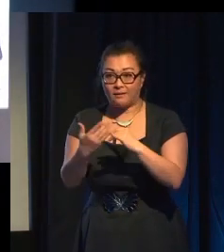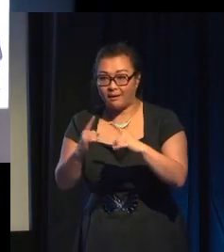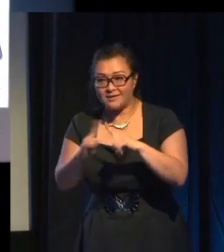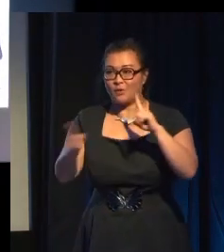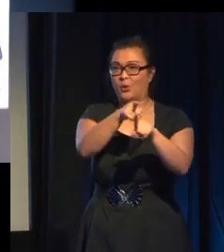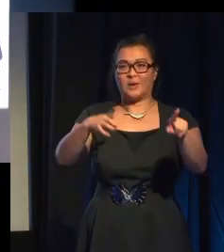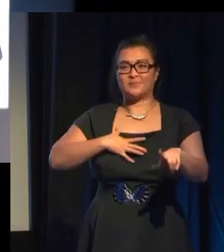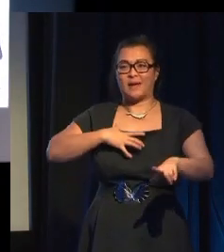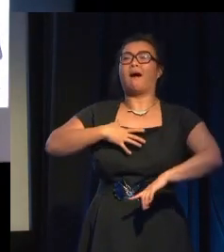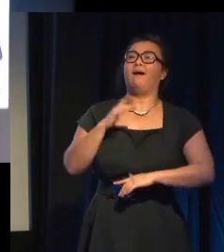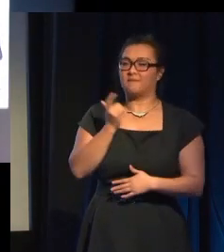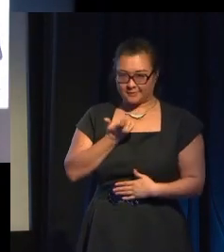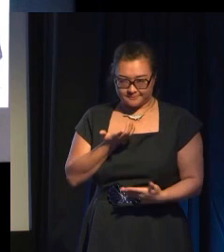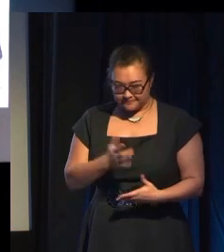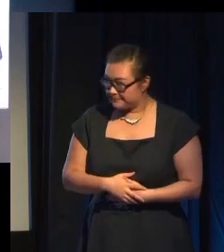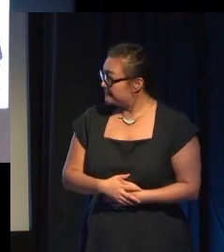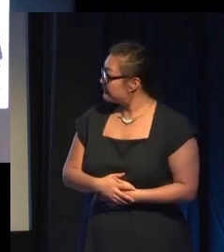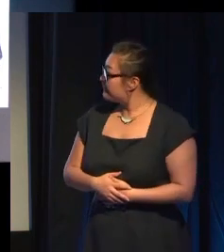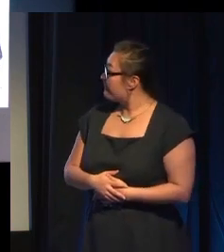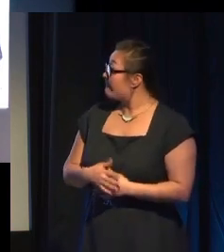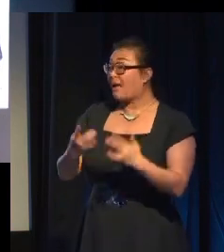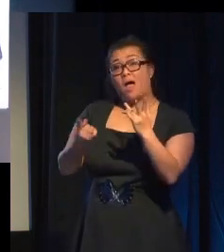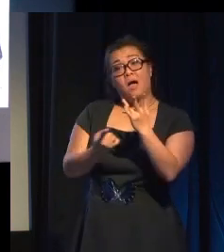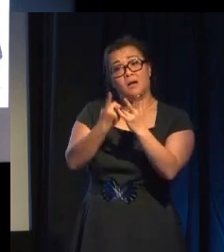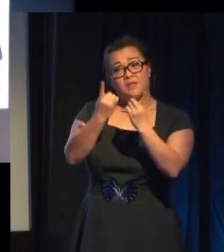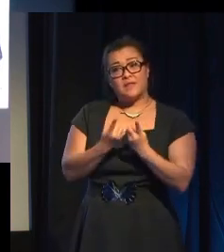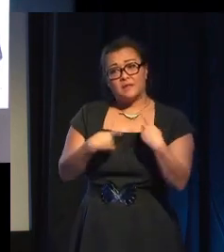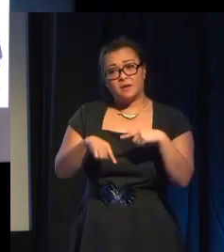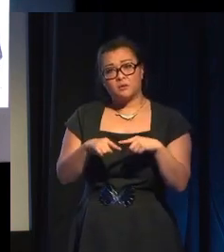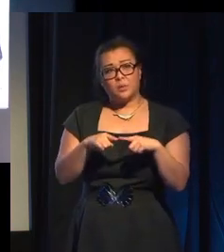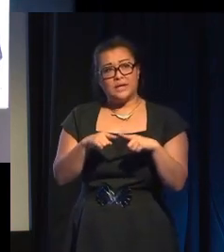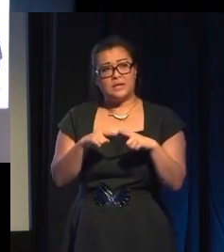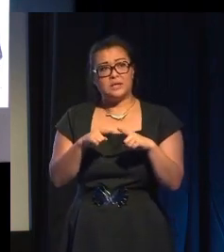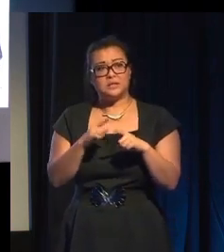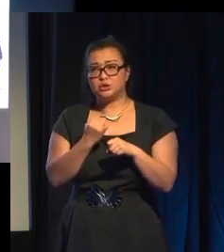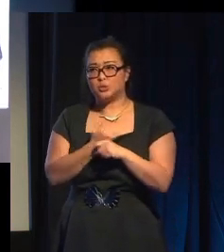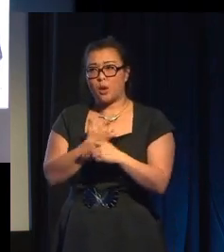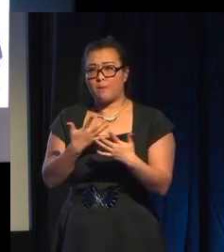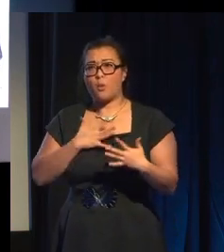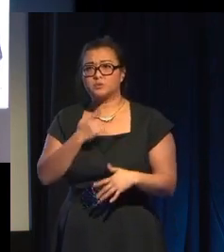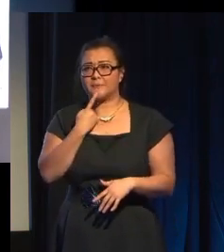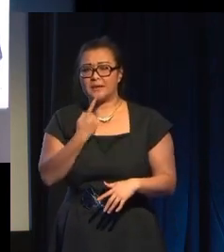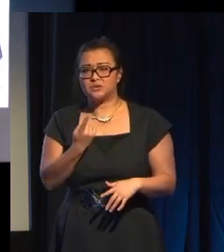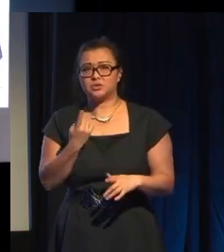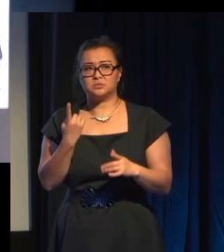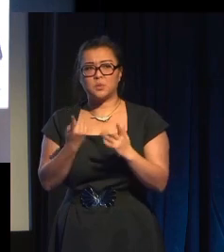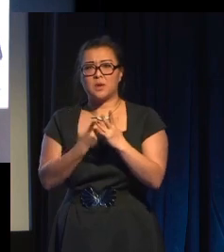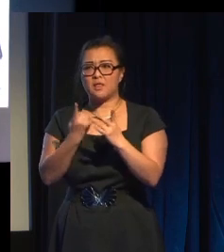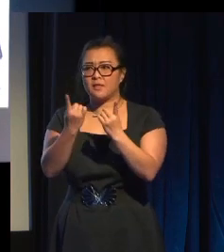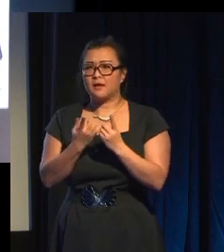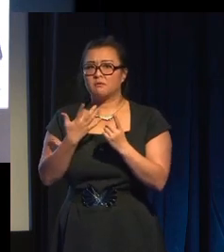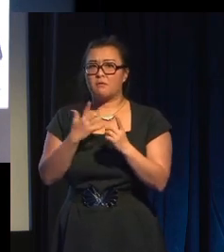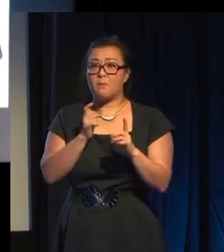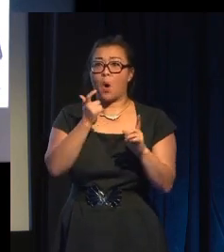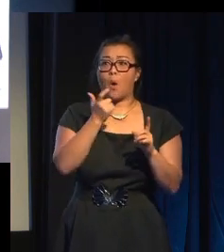Another thing we didn't do so much of, but I wanted to mention it because it goes... It's another thing from comedy that goes against